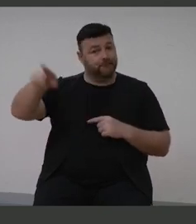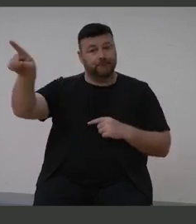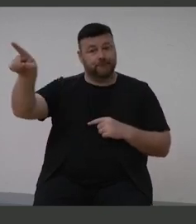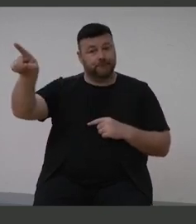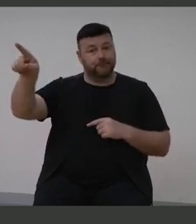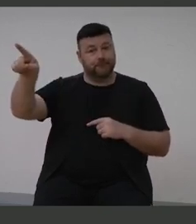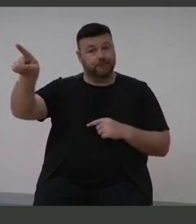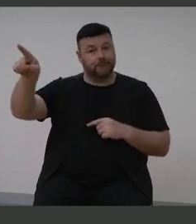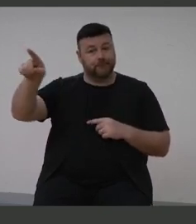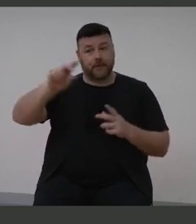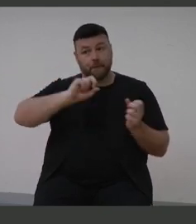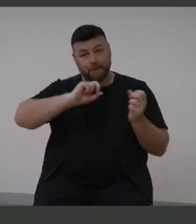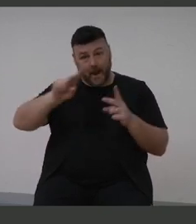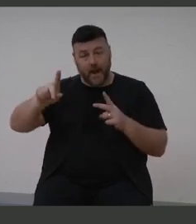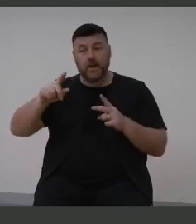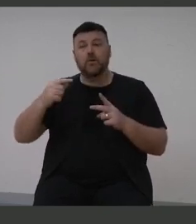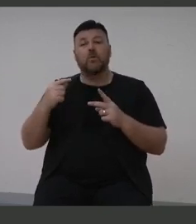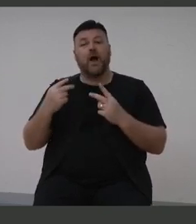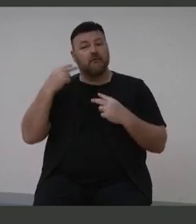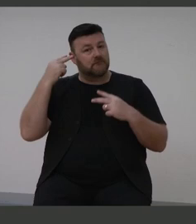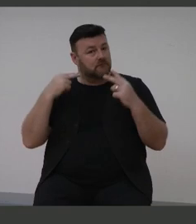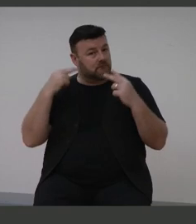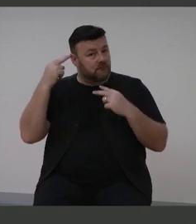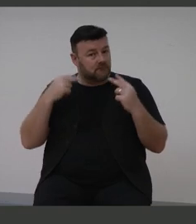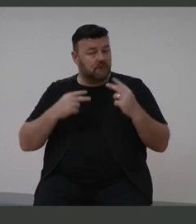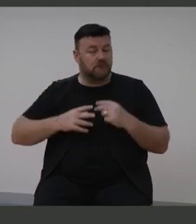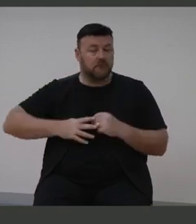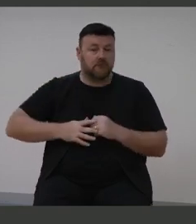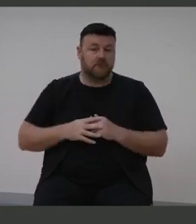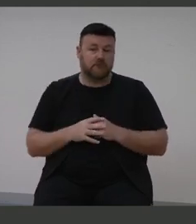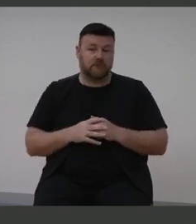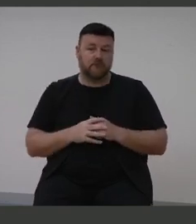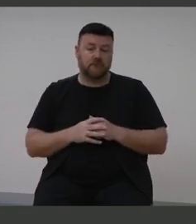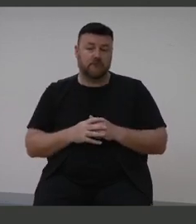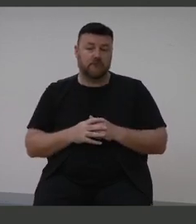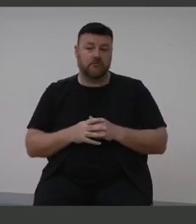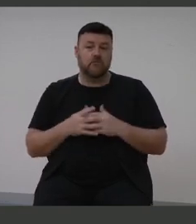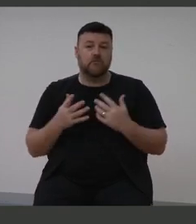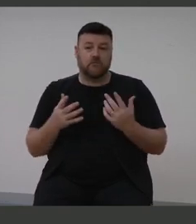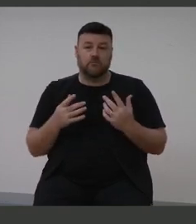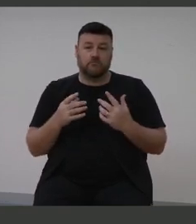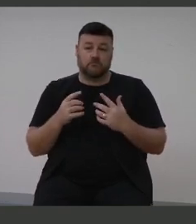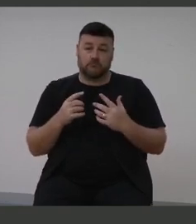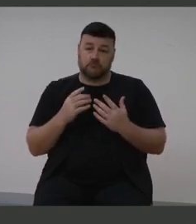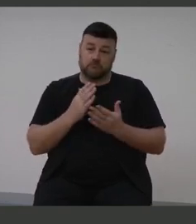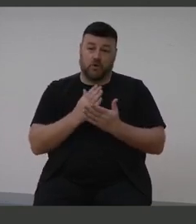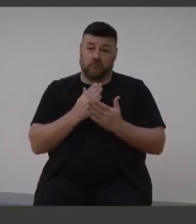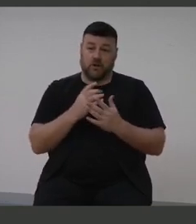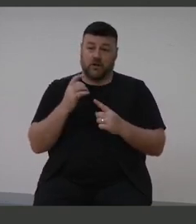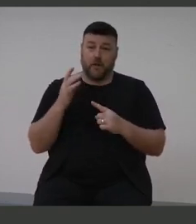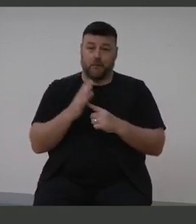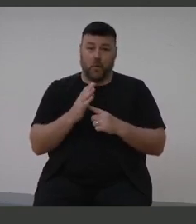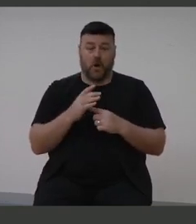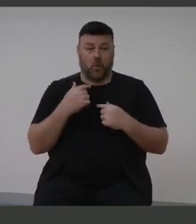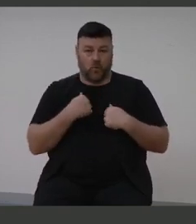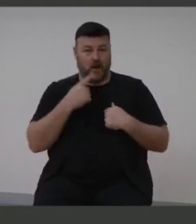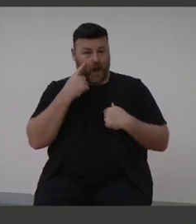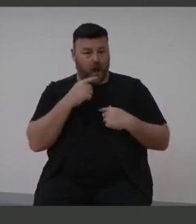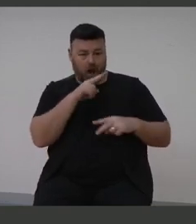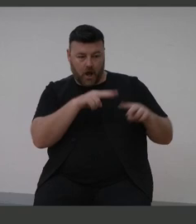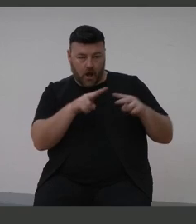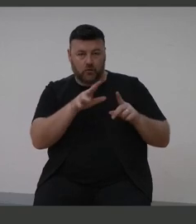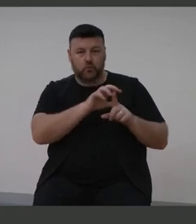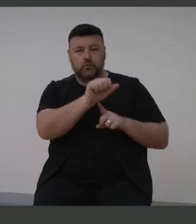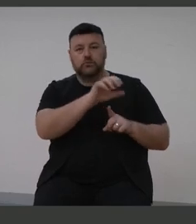to go and get a comprehensive assessment for hearing. So it's incredibly important that we're screening and